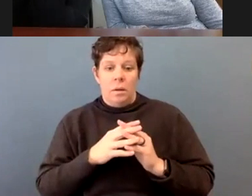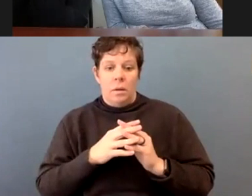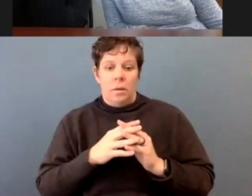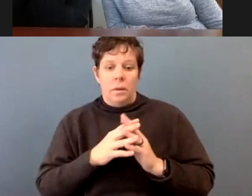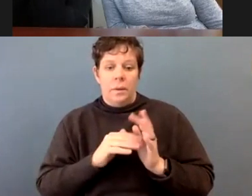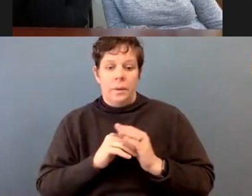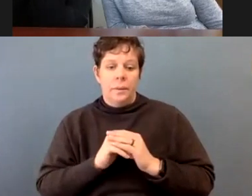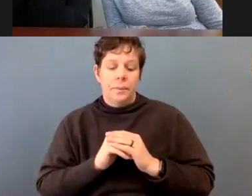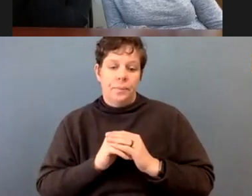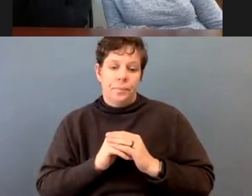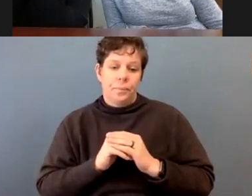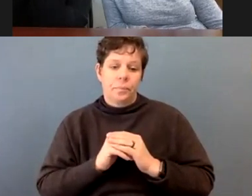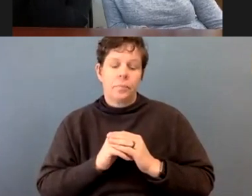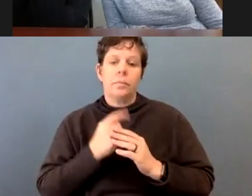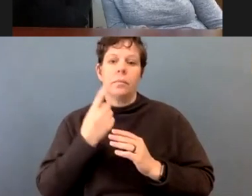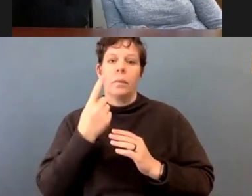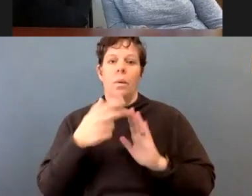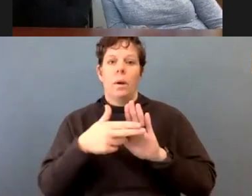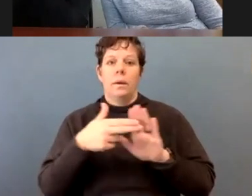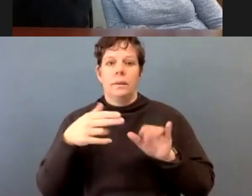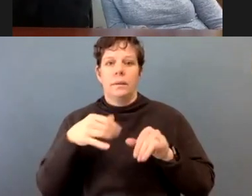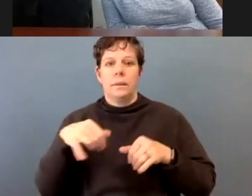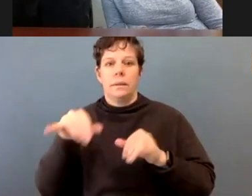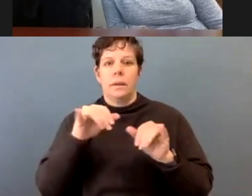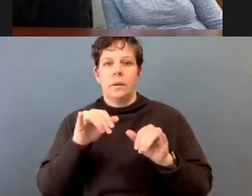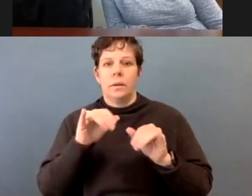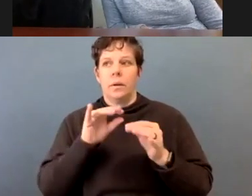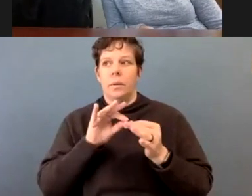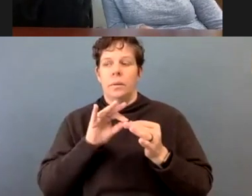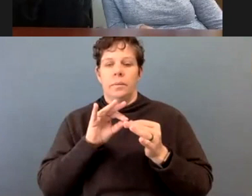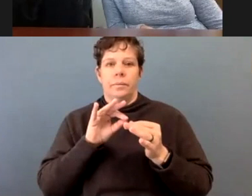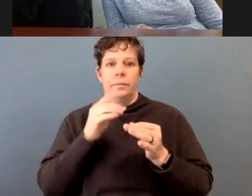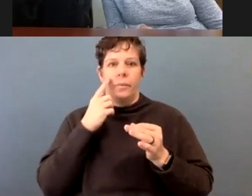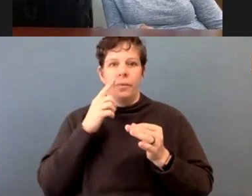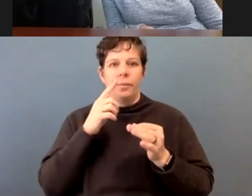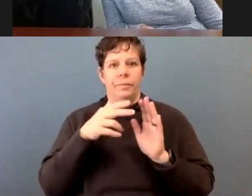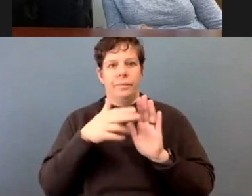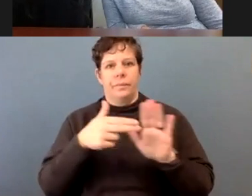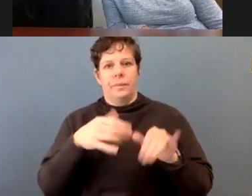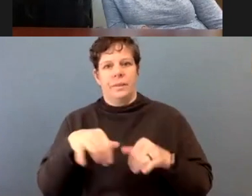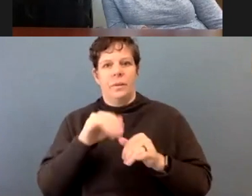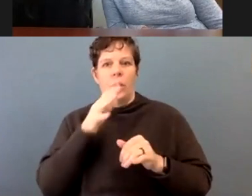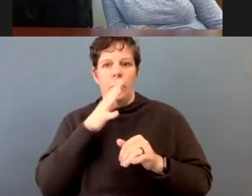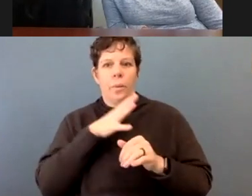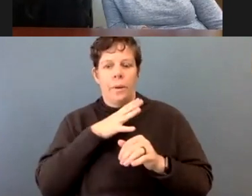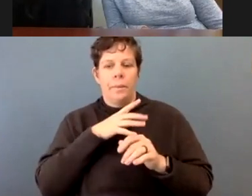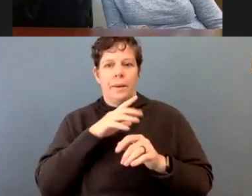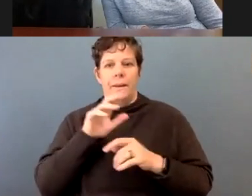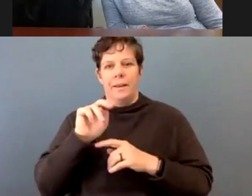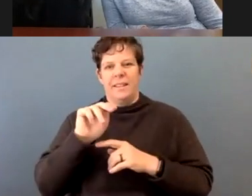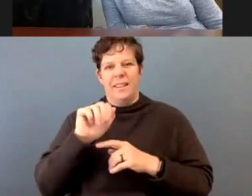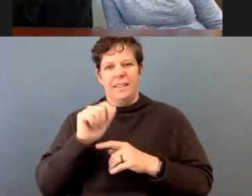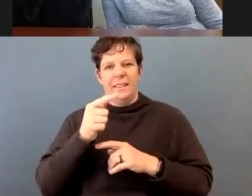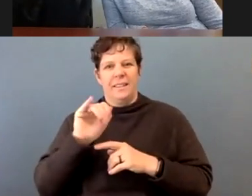stereotypes of women, of course, is nagging. But I